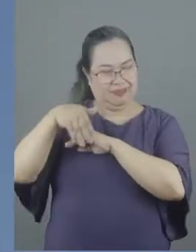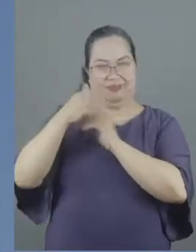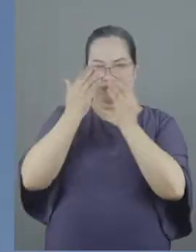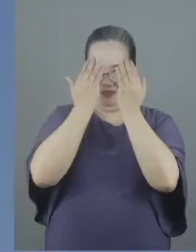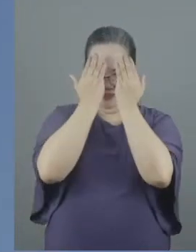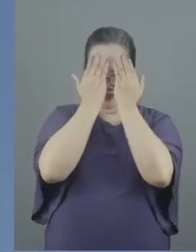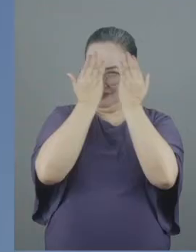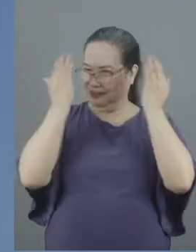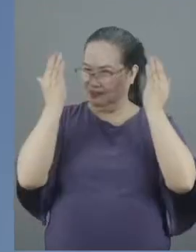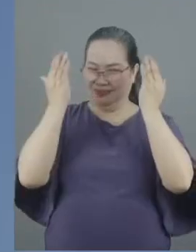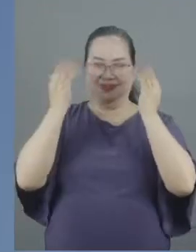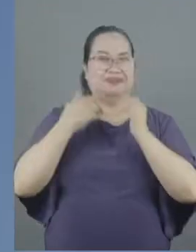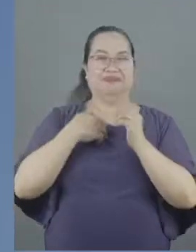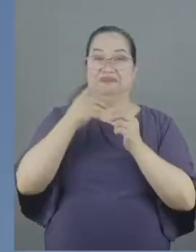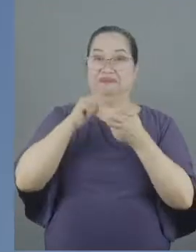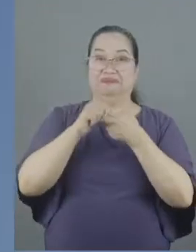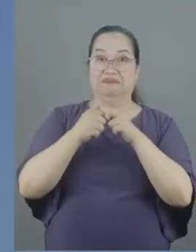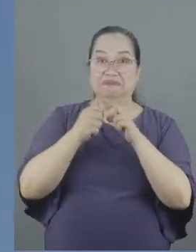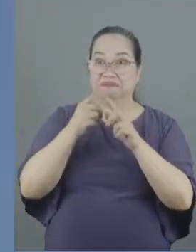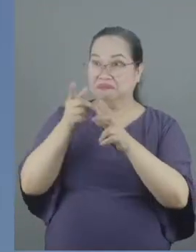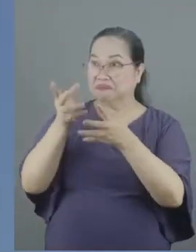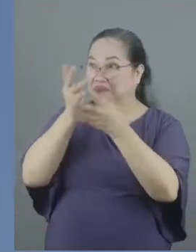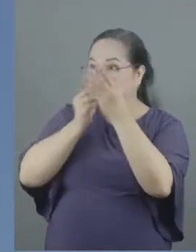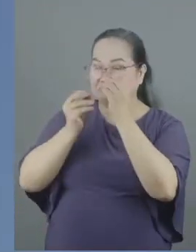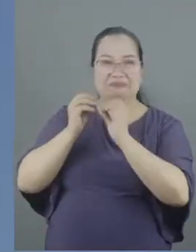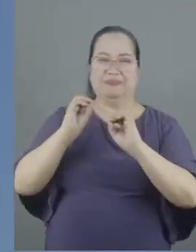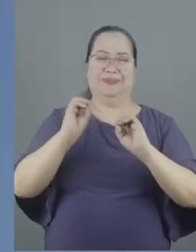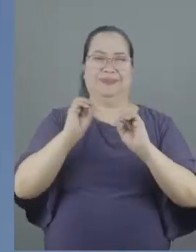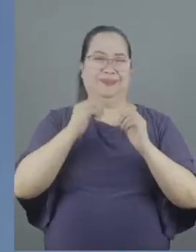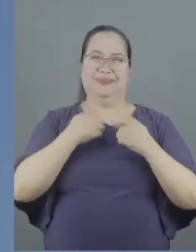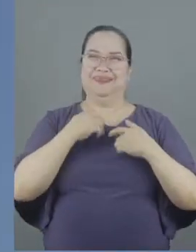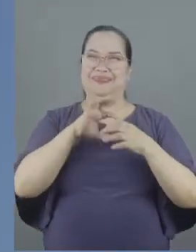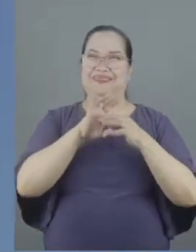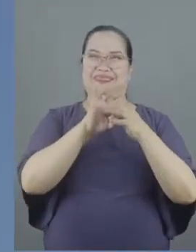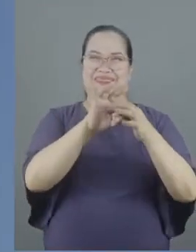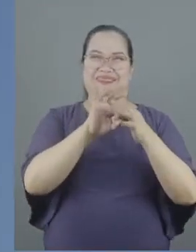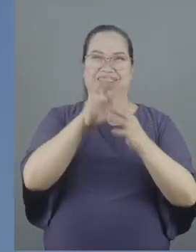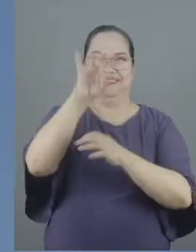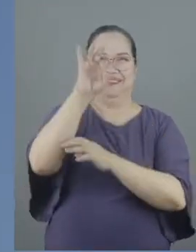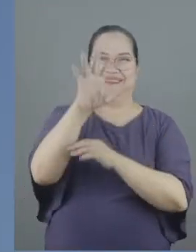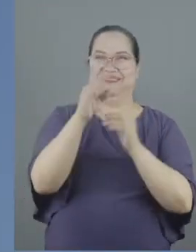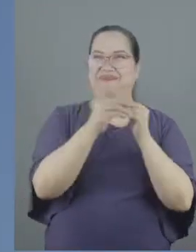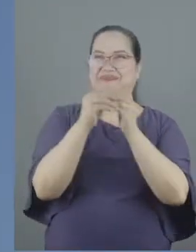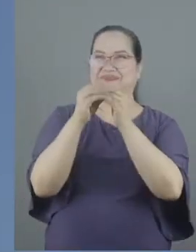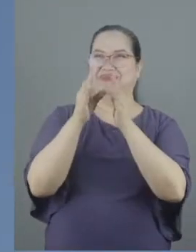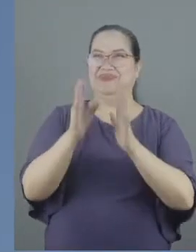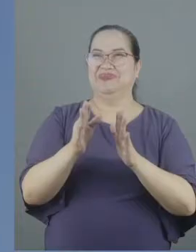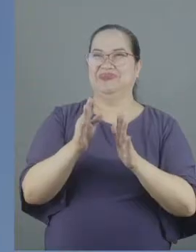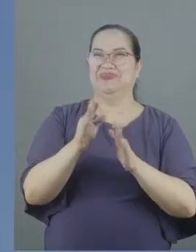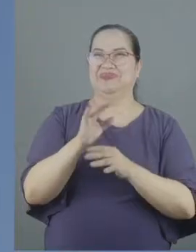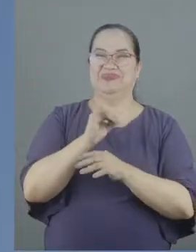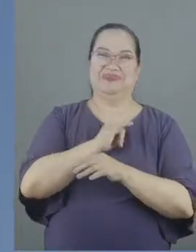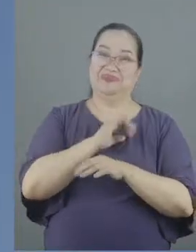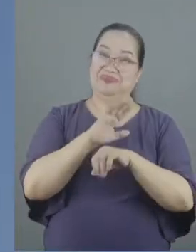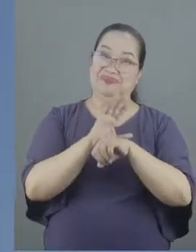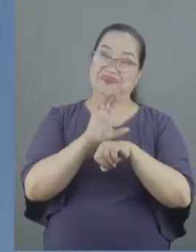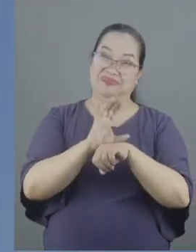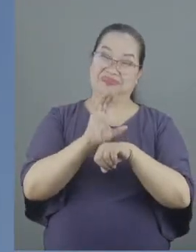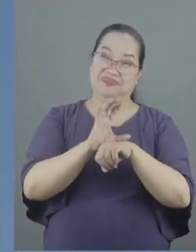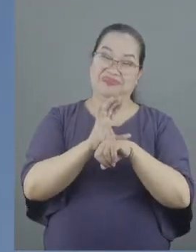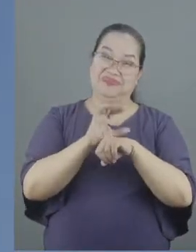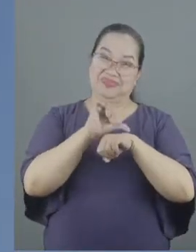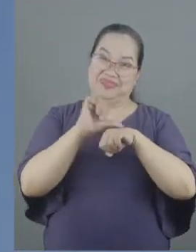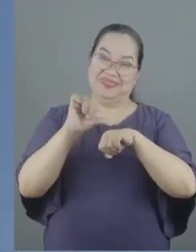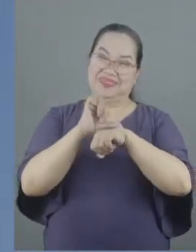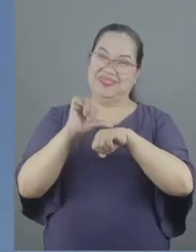want to hear other people's problems. I didn't want to deal with pastors or church leadership. My church wounds were